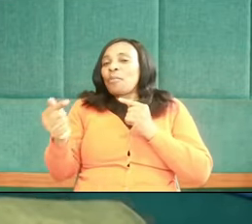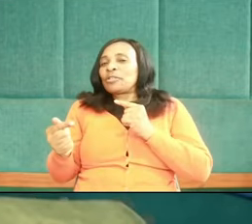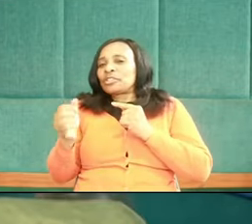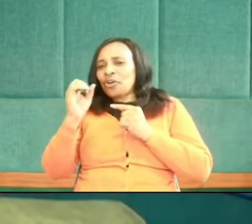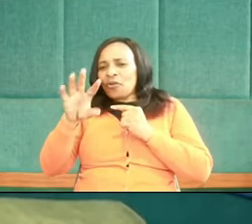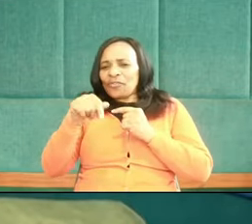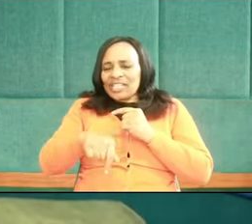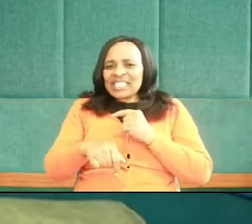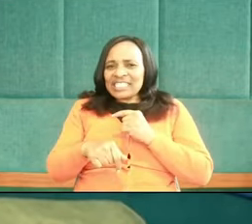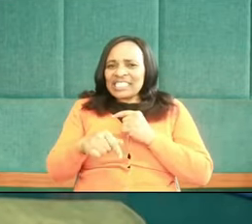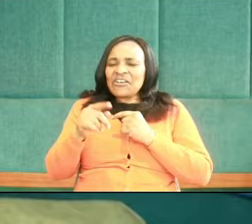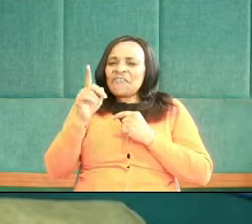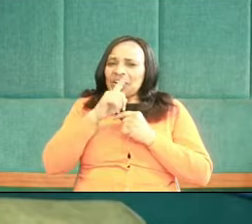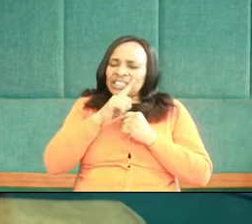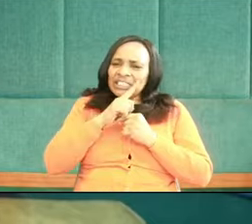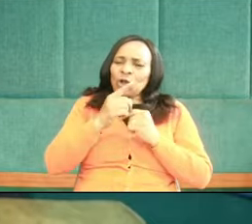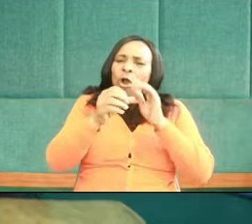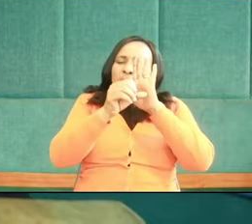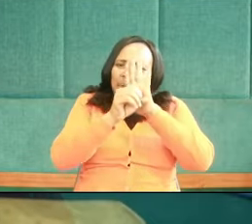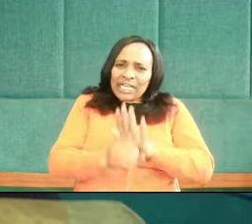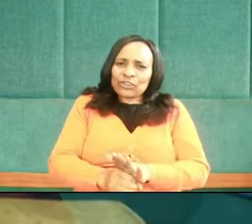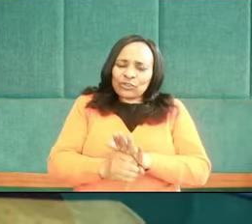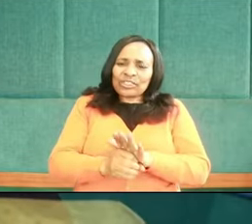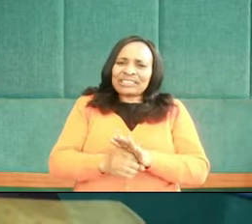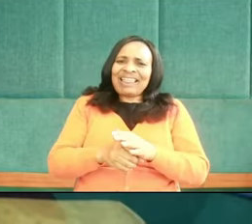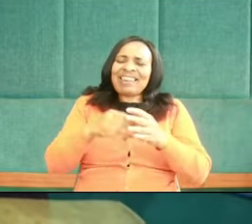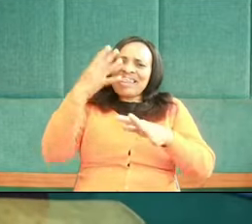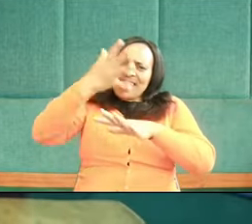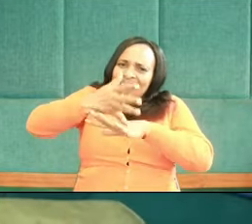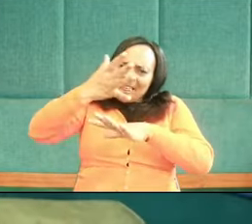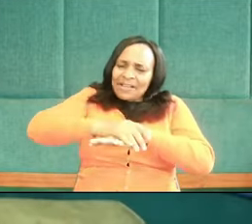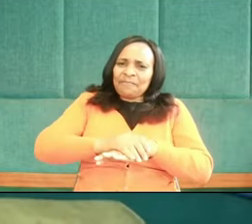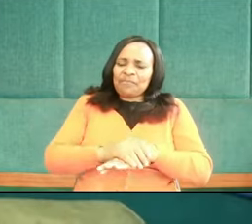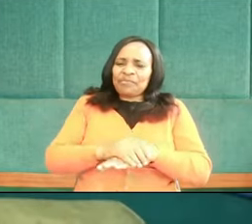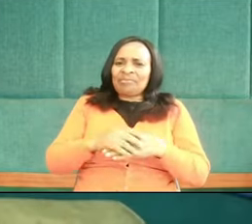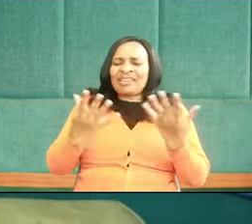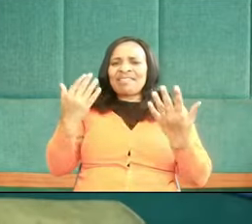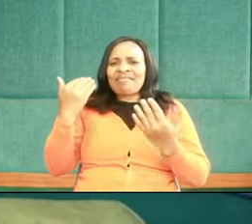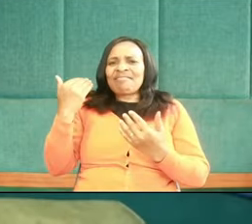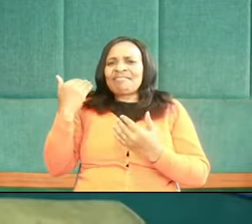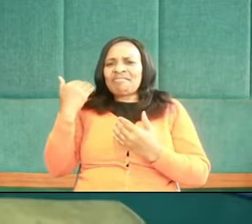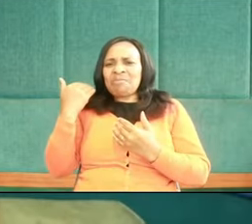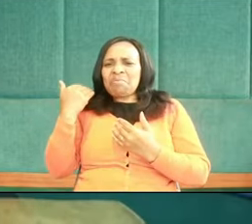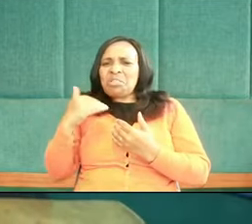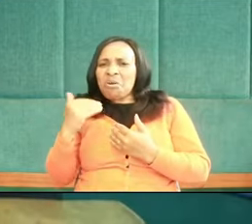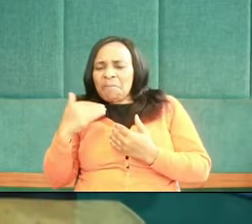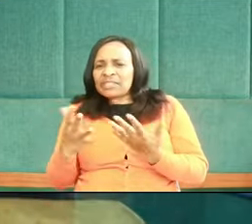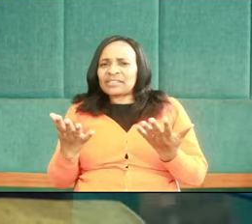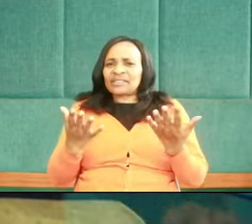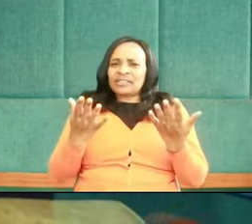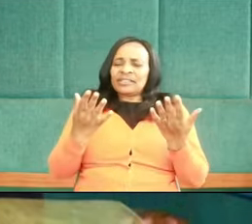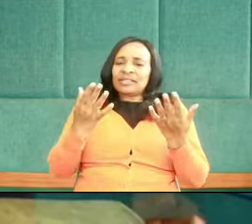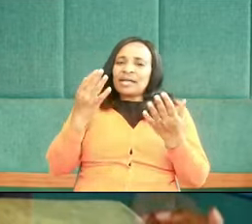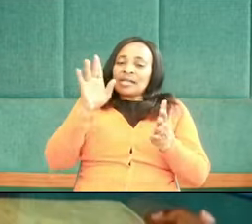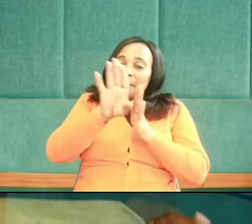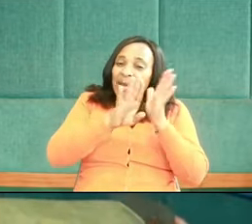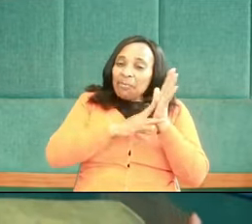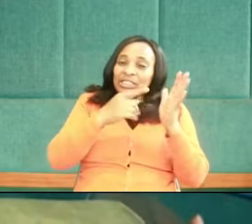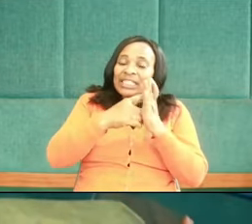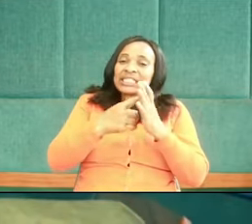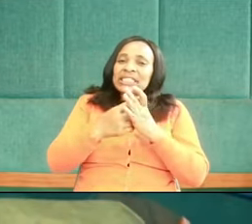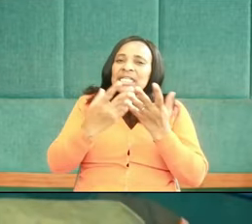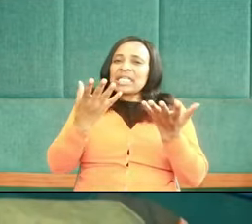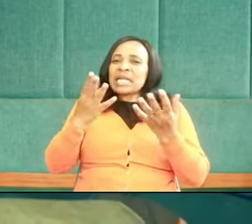violence, oppression, fraud, lying, and injustice that the Bible describes in Mark